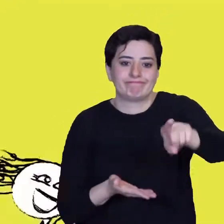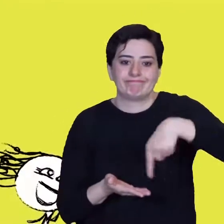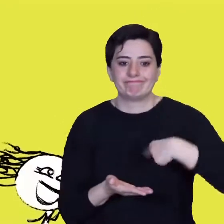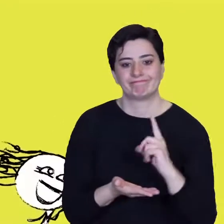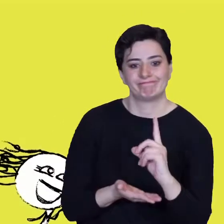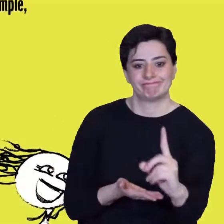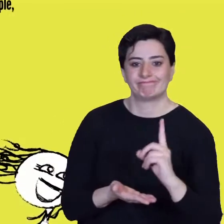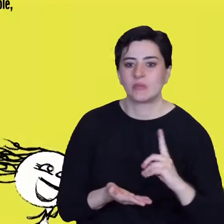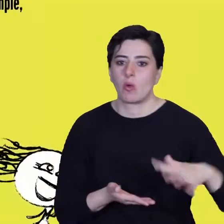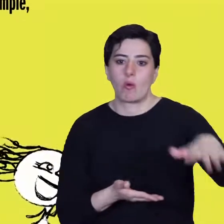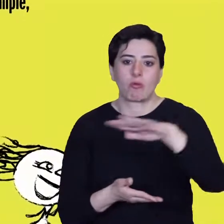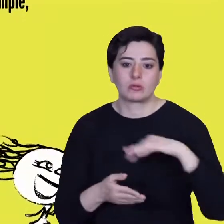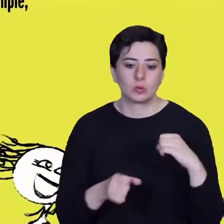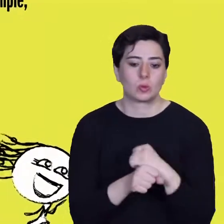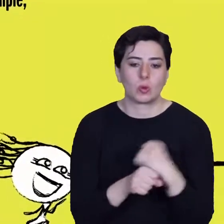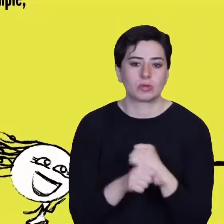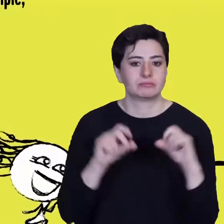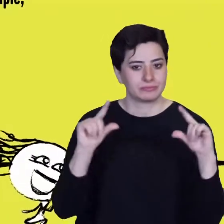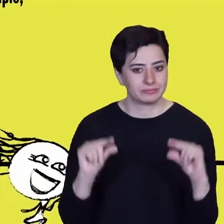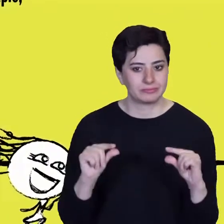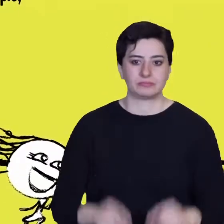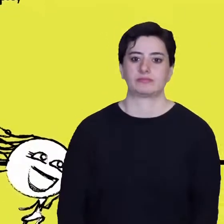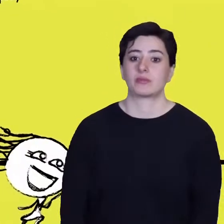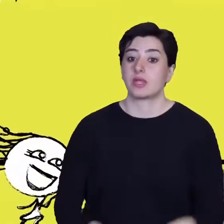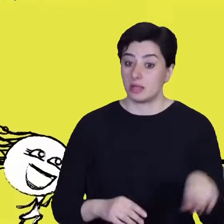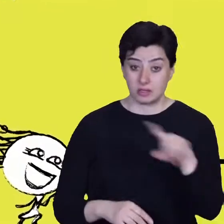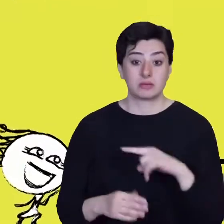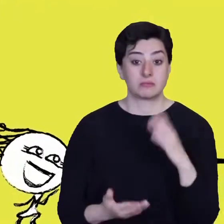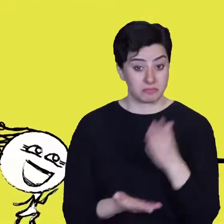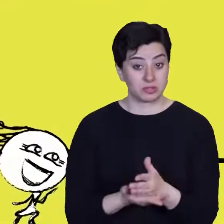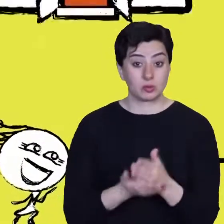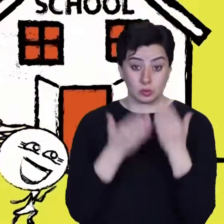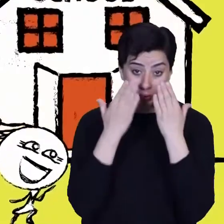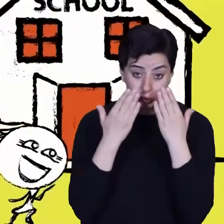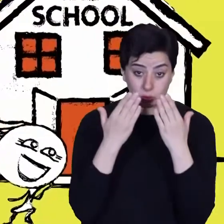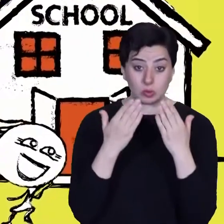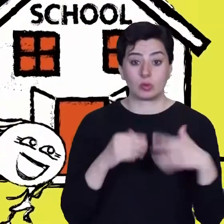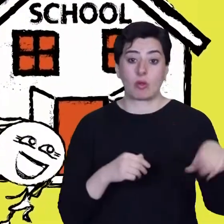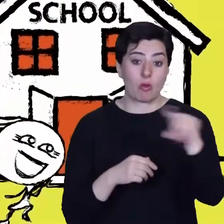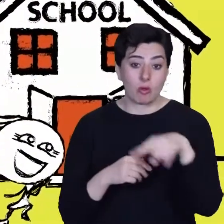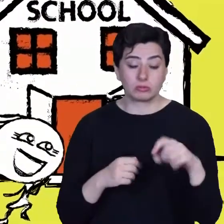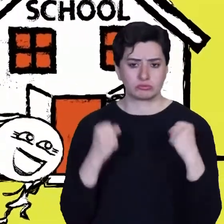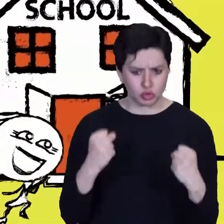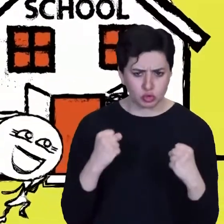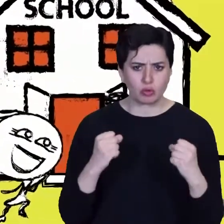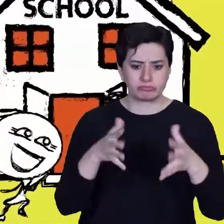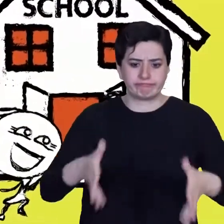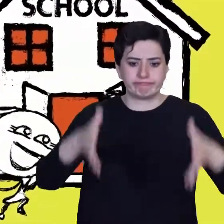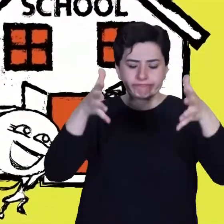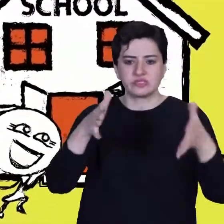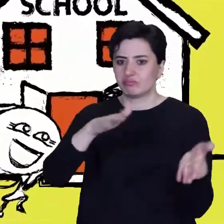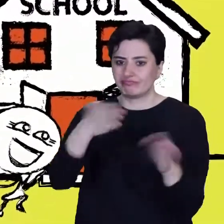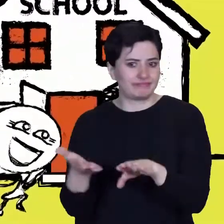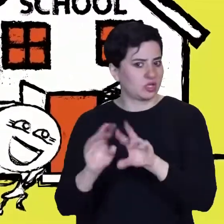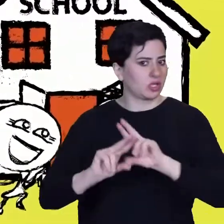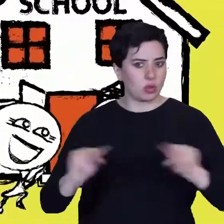will do this by developing their resilience. For example, making sure all schools are built on solid ground using strong materials by